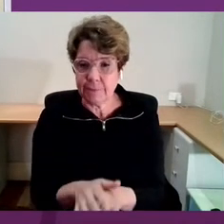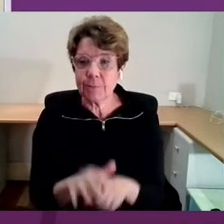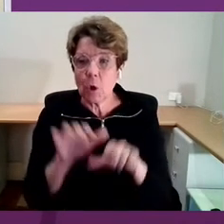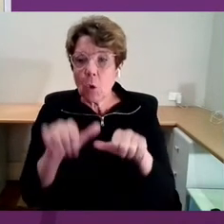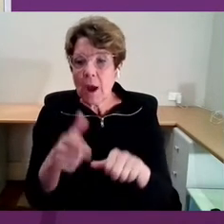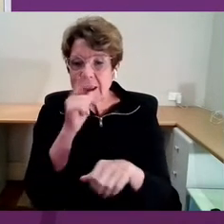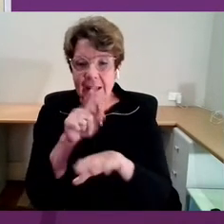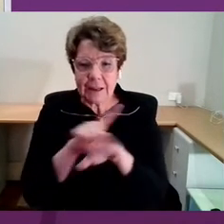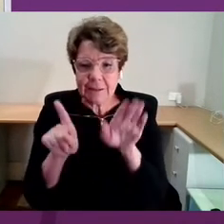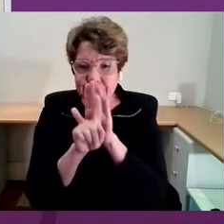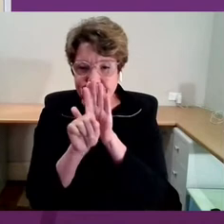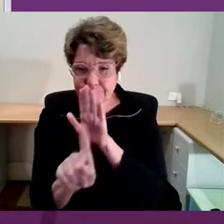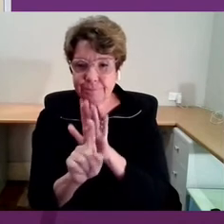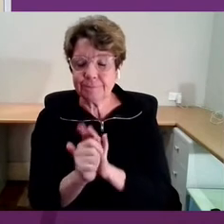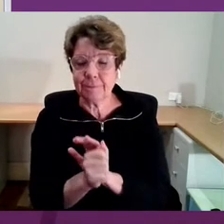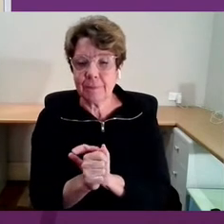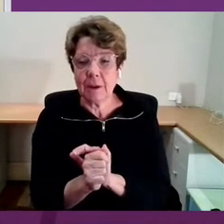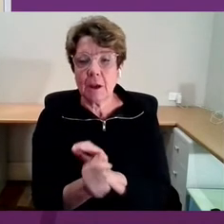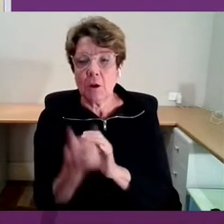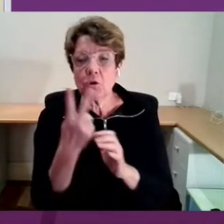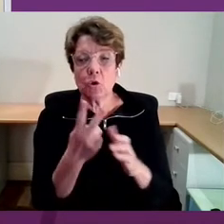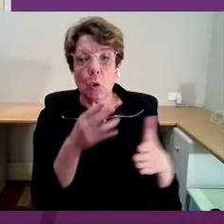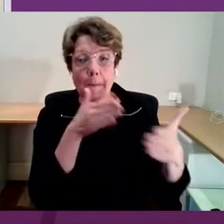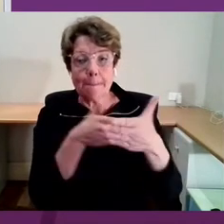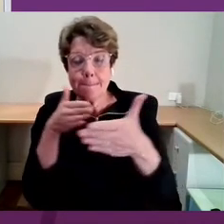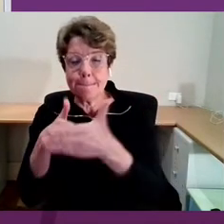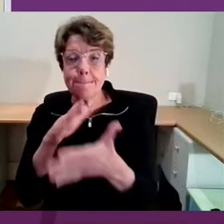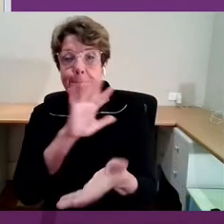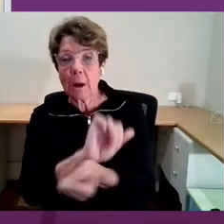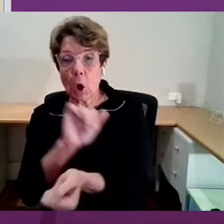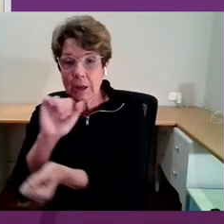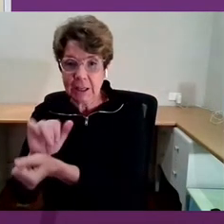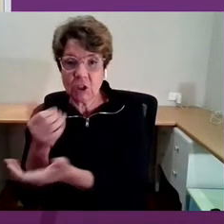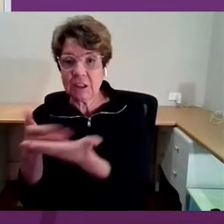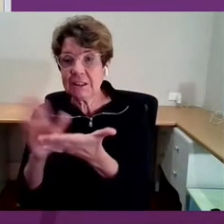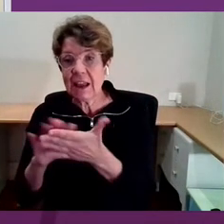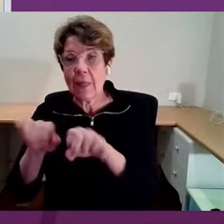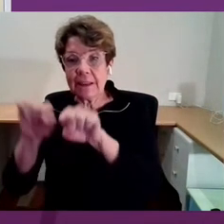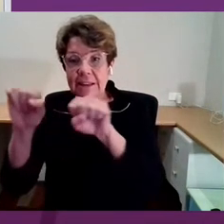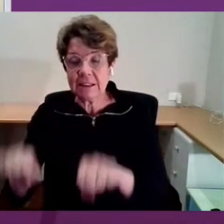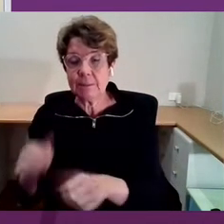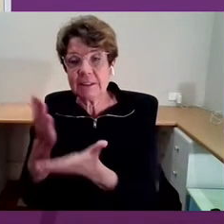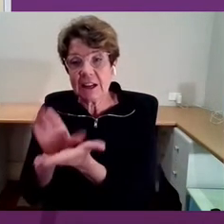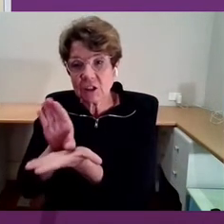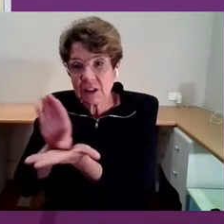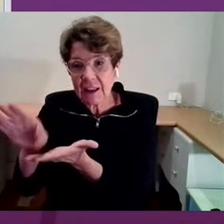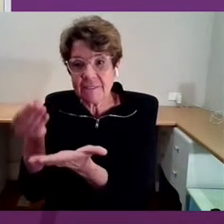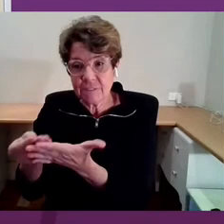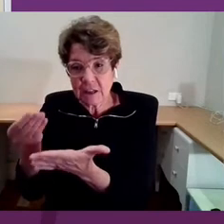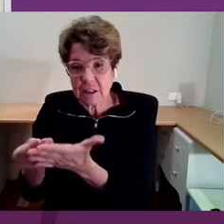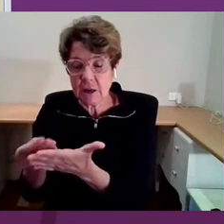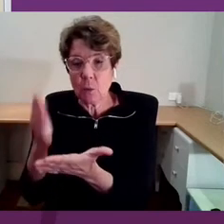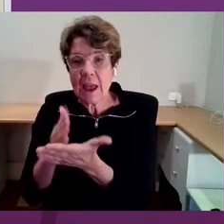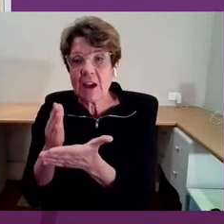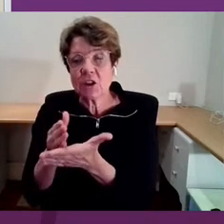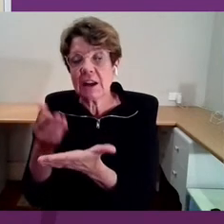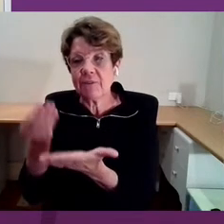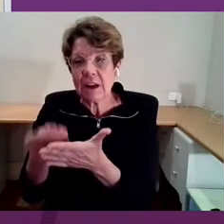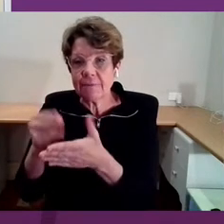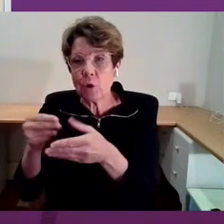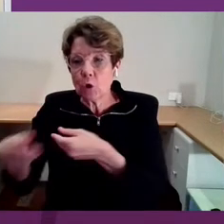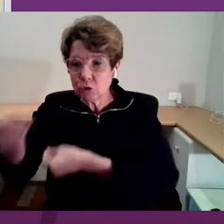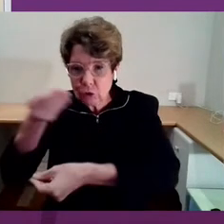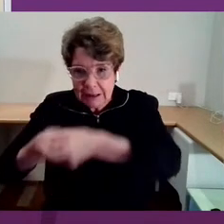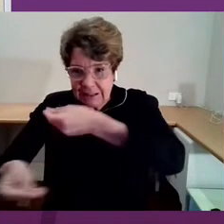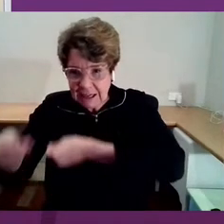There's two major blockages for me. It's the way the system is funded. We're funded for transactions. We're funded for episodes of